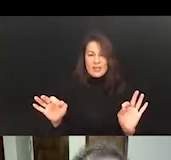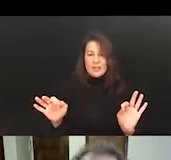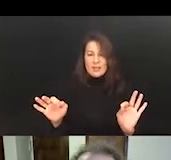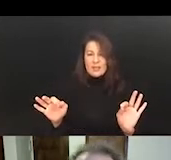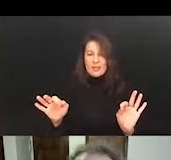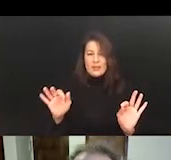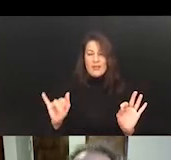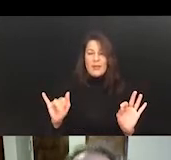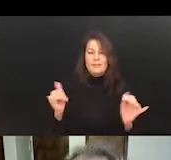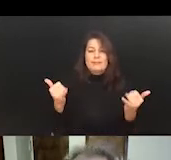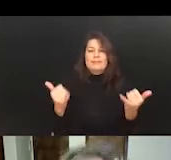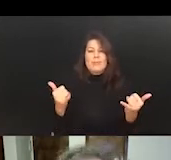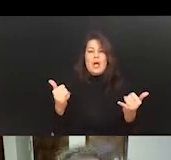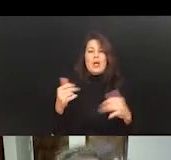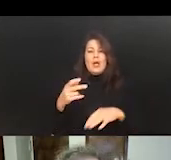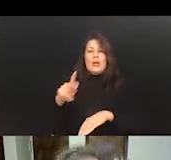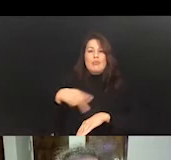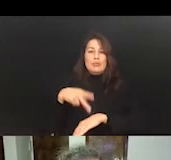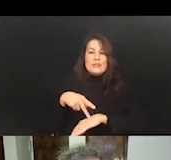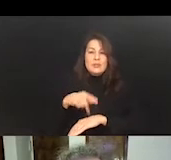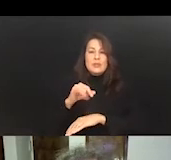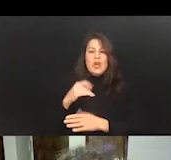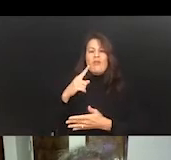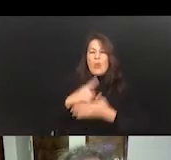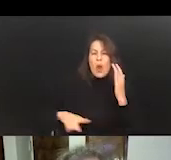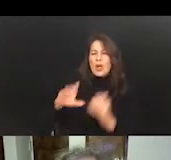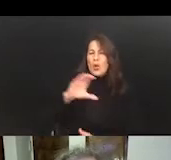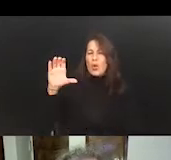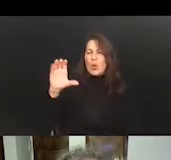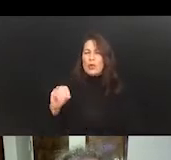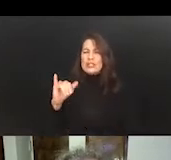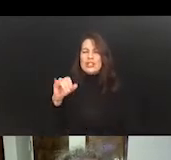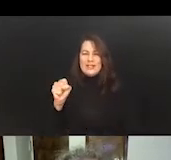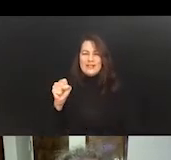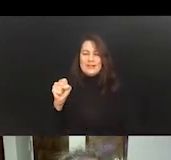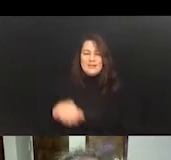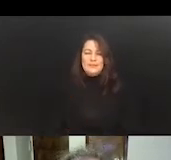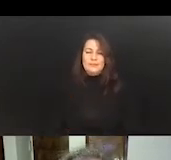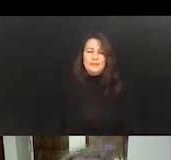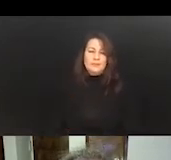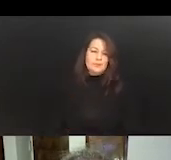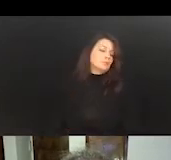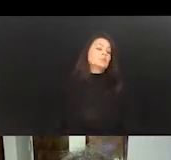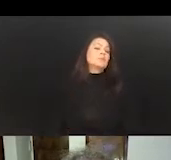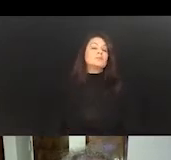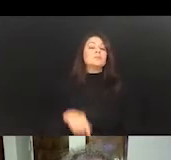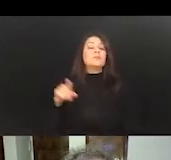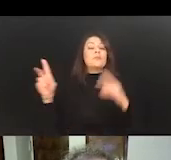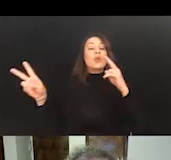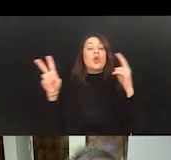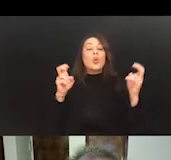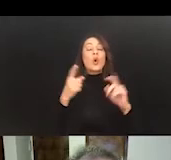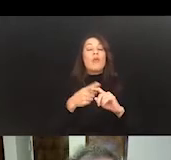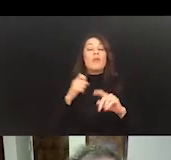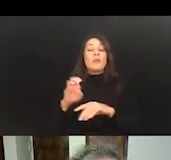modern principles of what a corporation is. And here's a quote, specifically from the Business Roundtable, which says